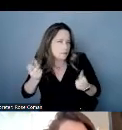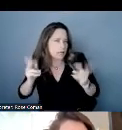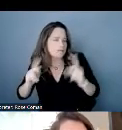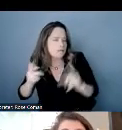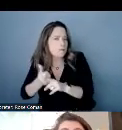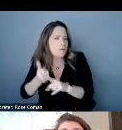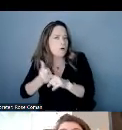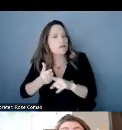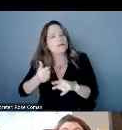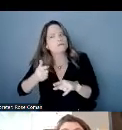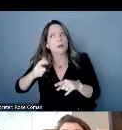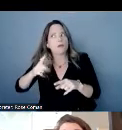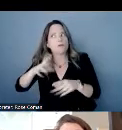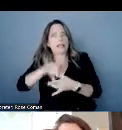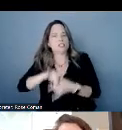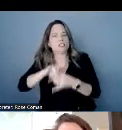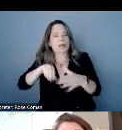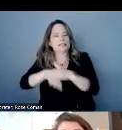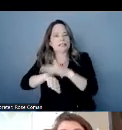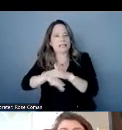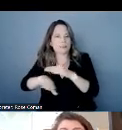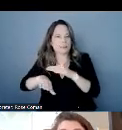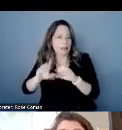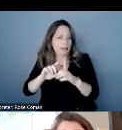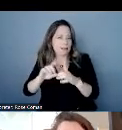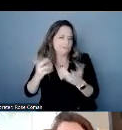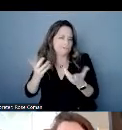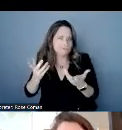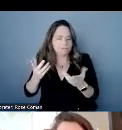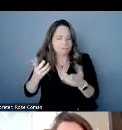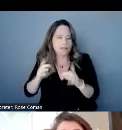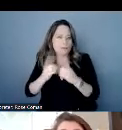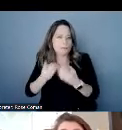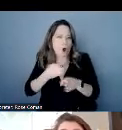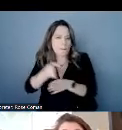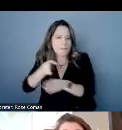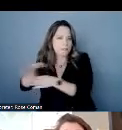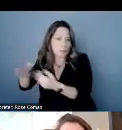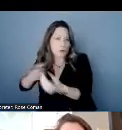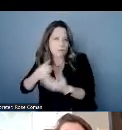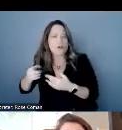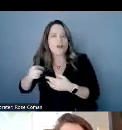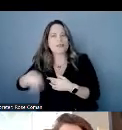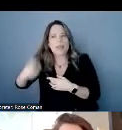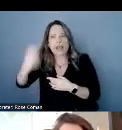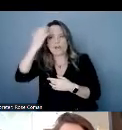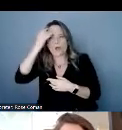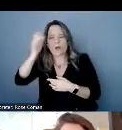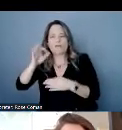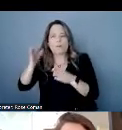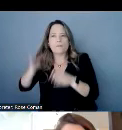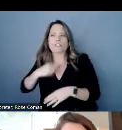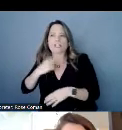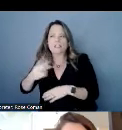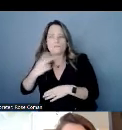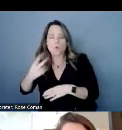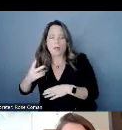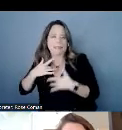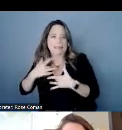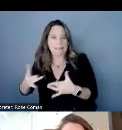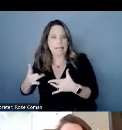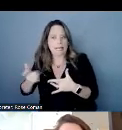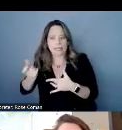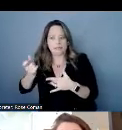speech recognition there are a lot of people who who have no idea so the speaker is a very important